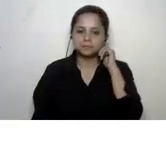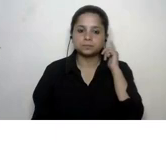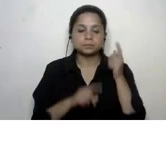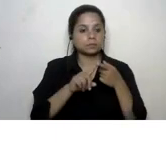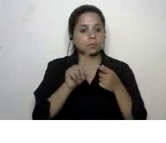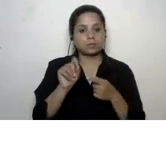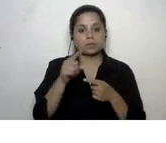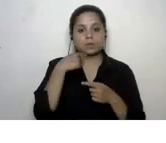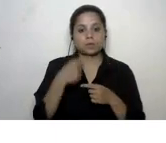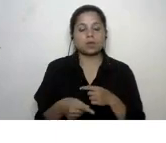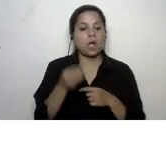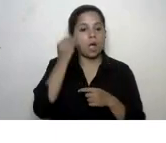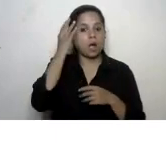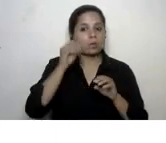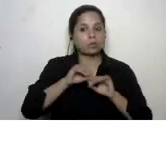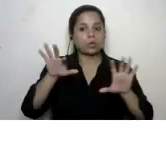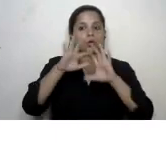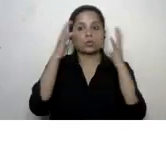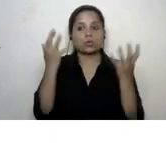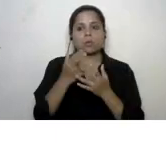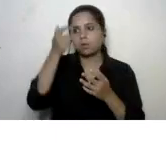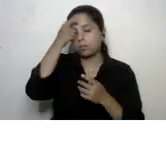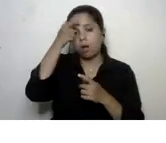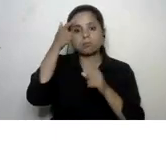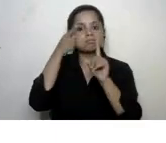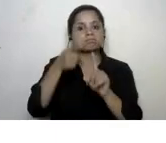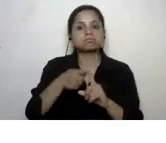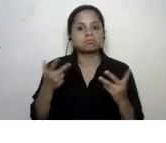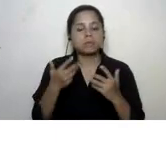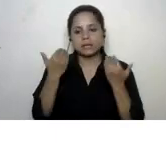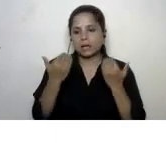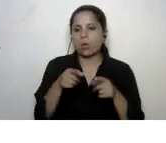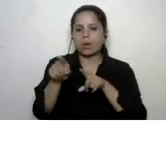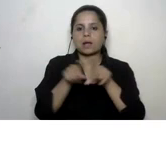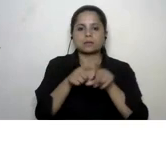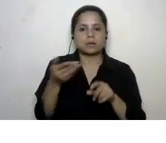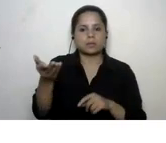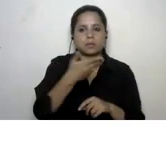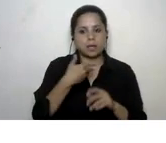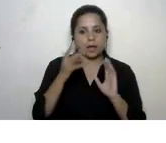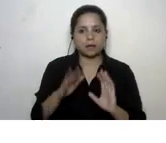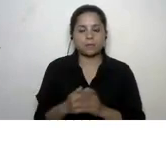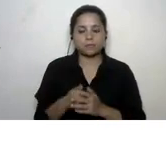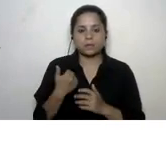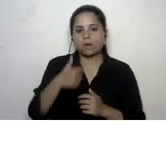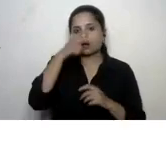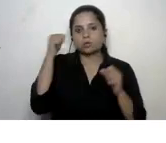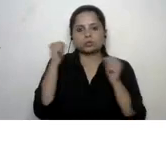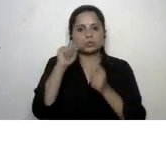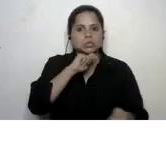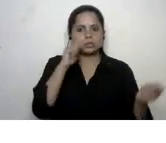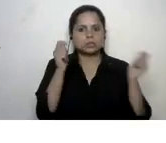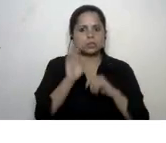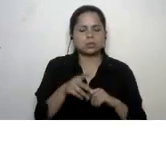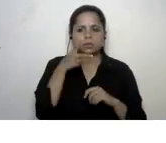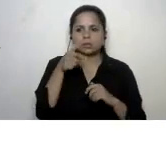is a raised awareness of global issues for example now we have climate change very frightening